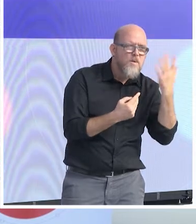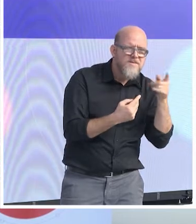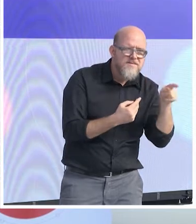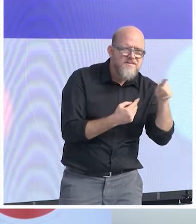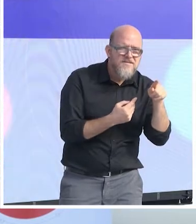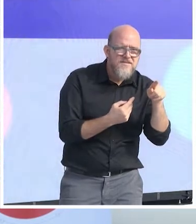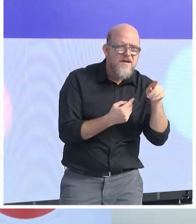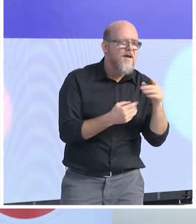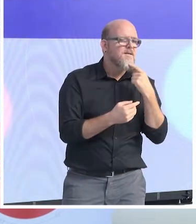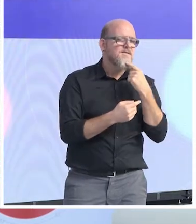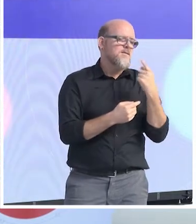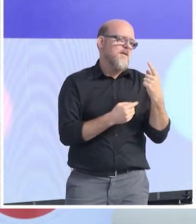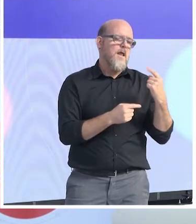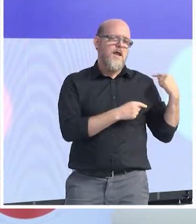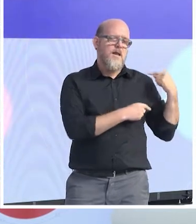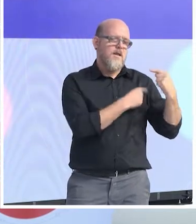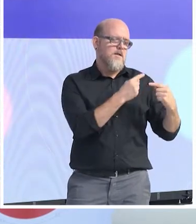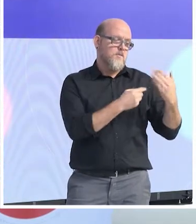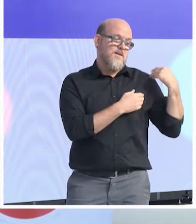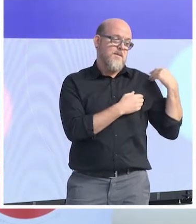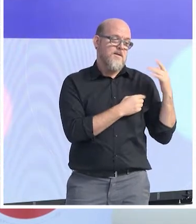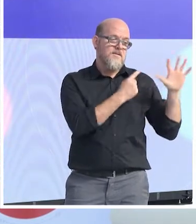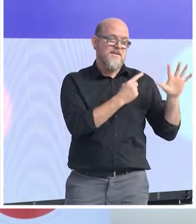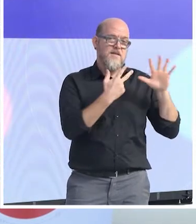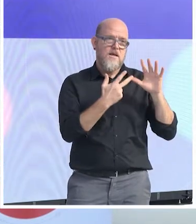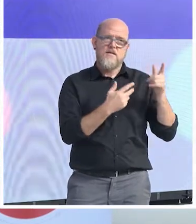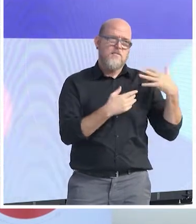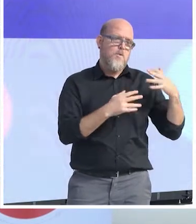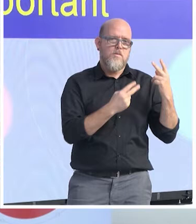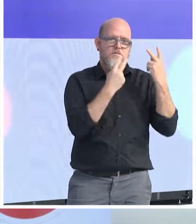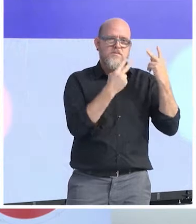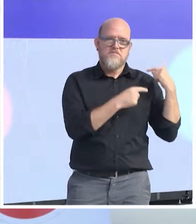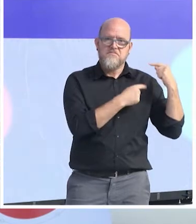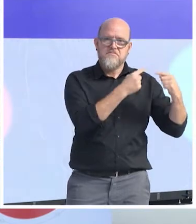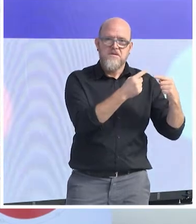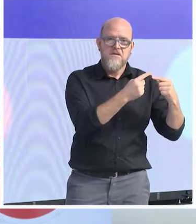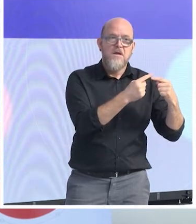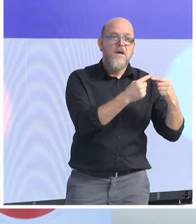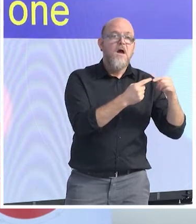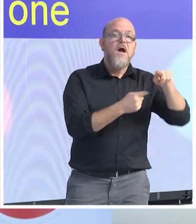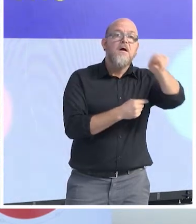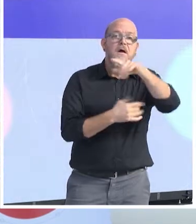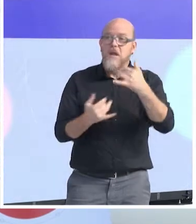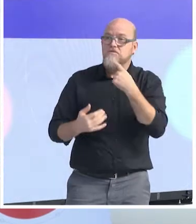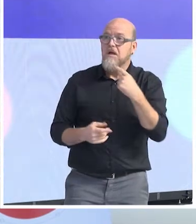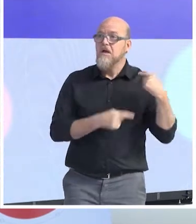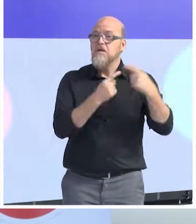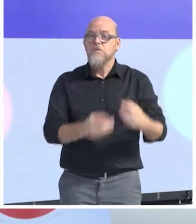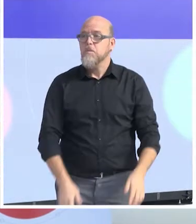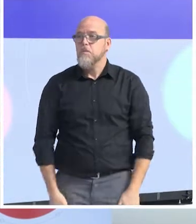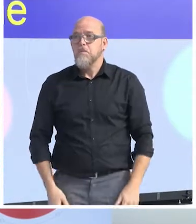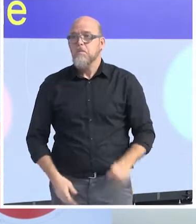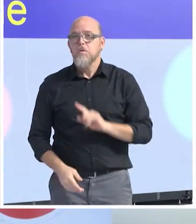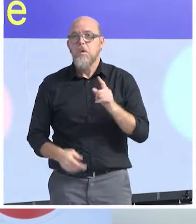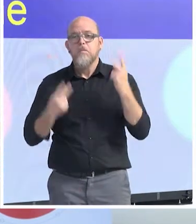And I find this quite important because on this field, one important change came and this is if till yesterday,